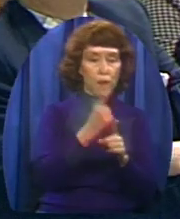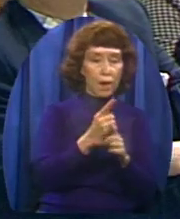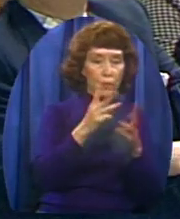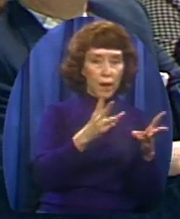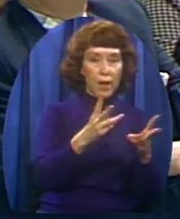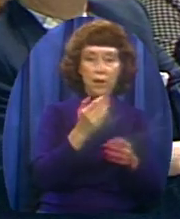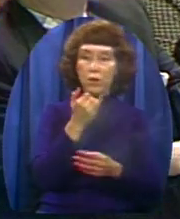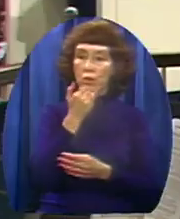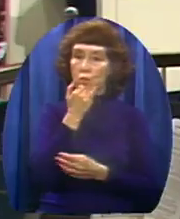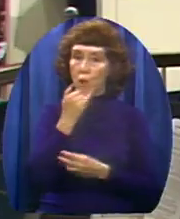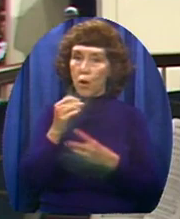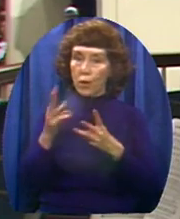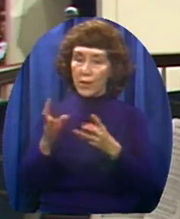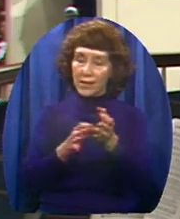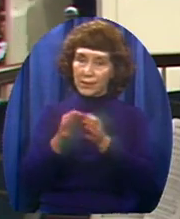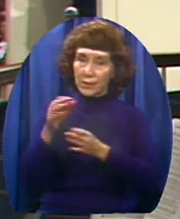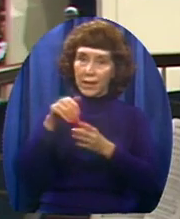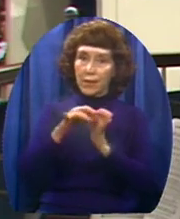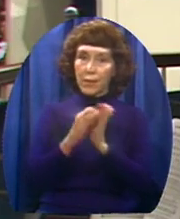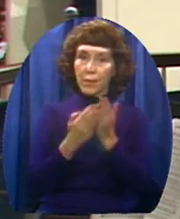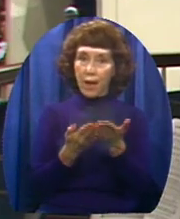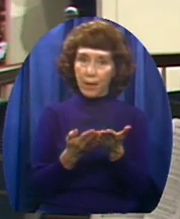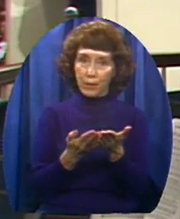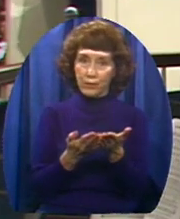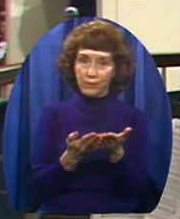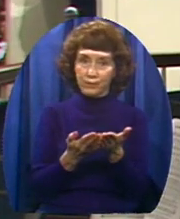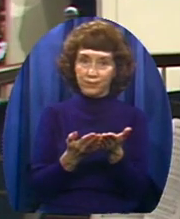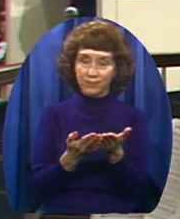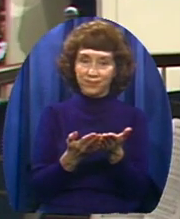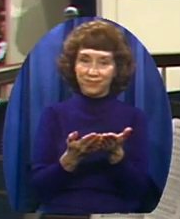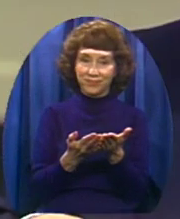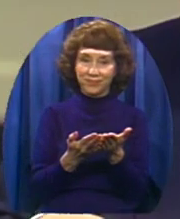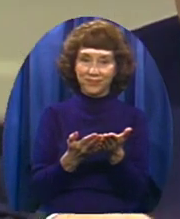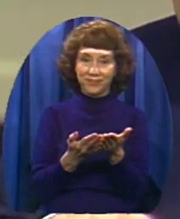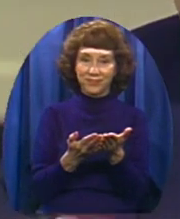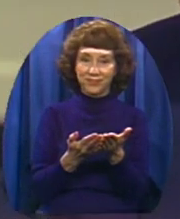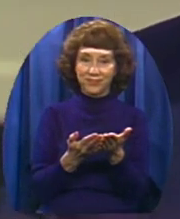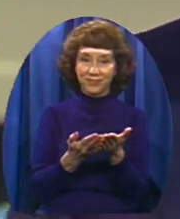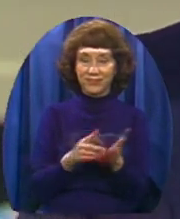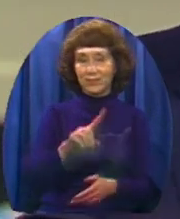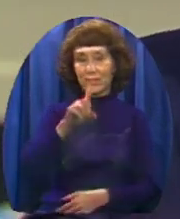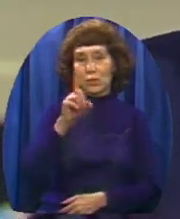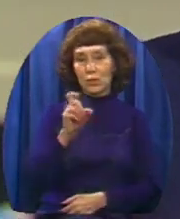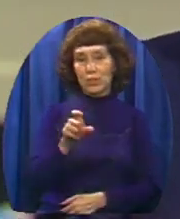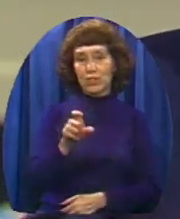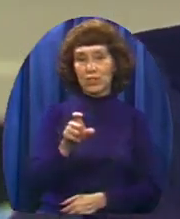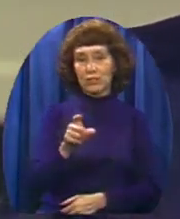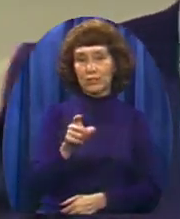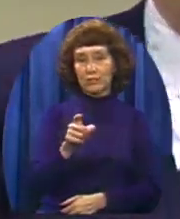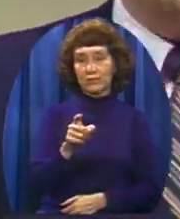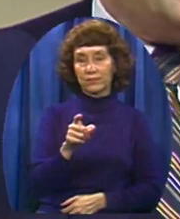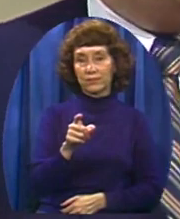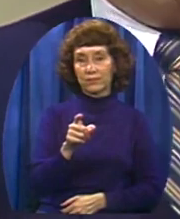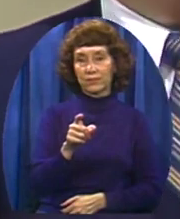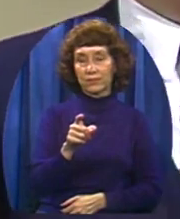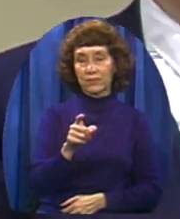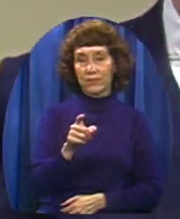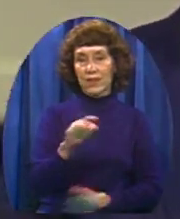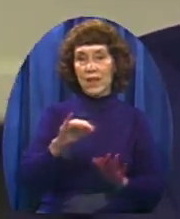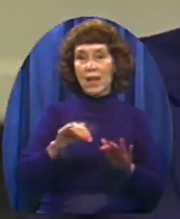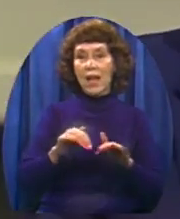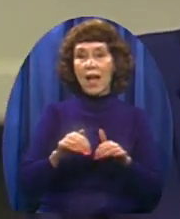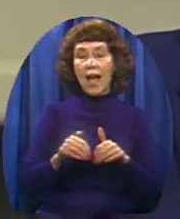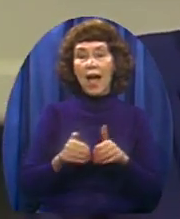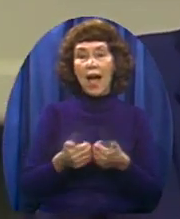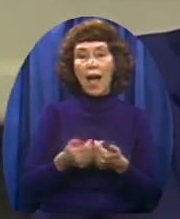to us In this book right here The Bible The wonderful word of God Now the question I'd ask you today Is how are you getting